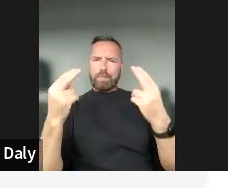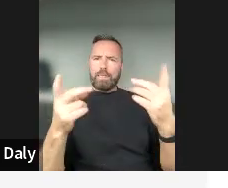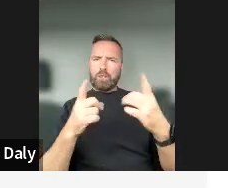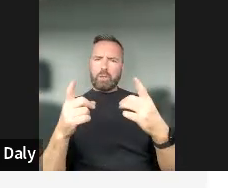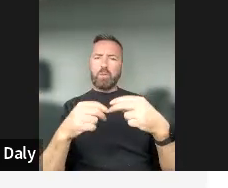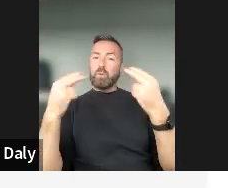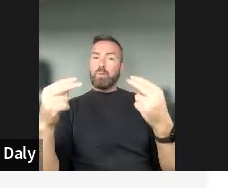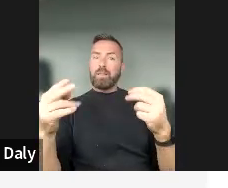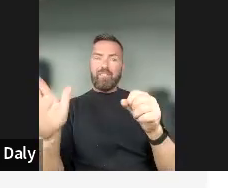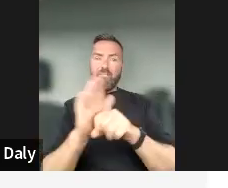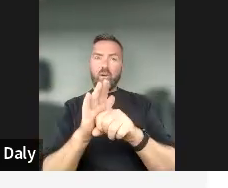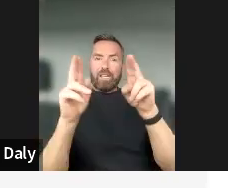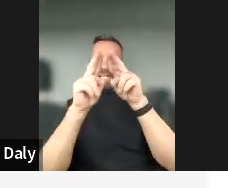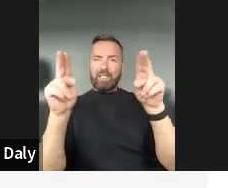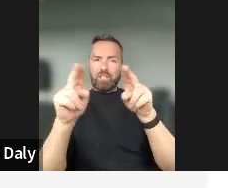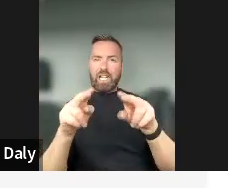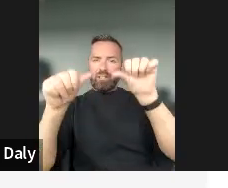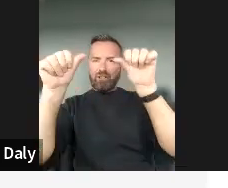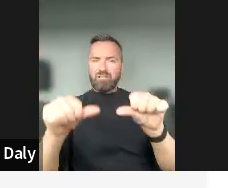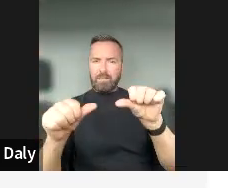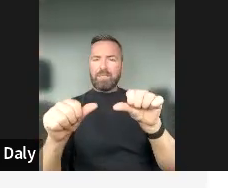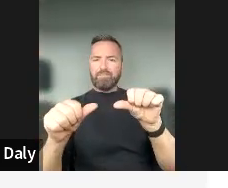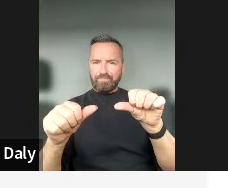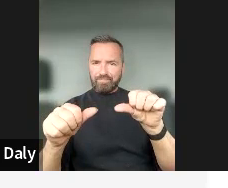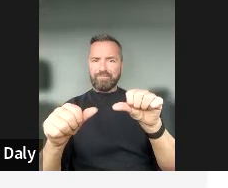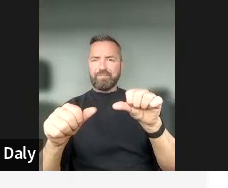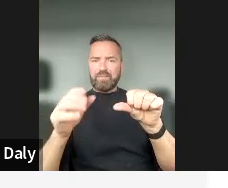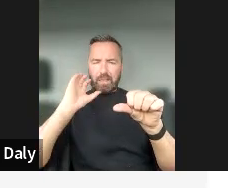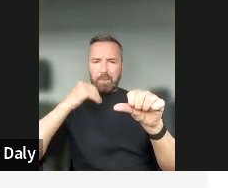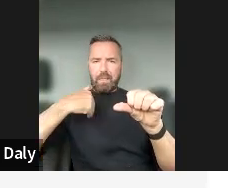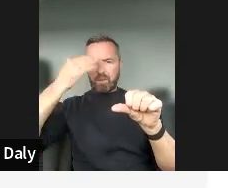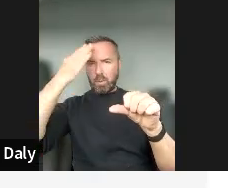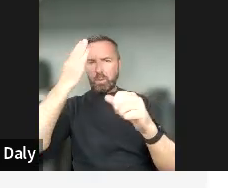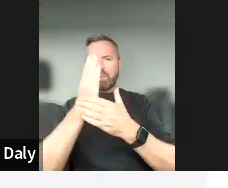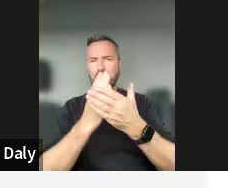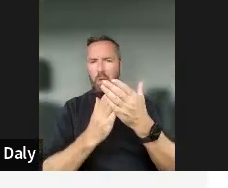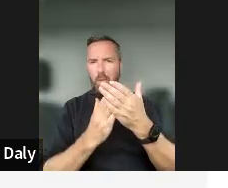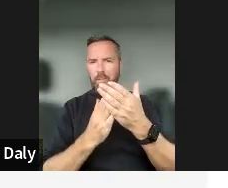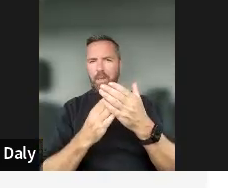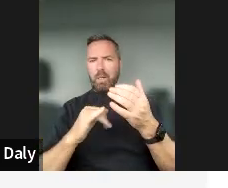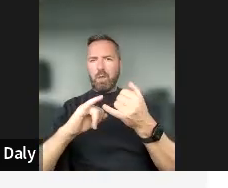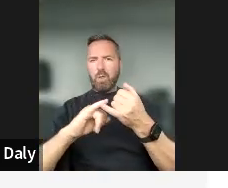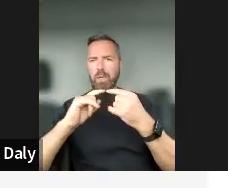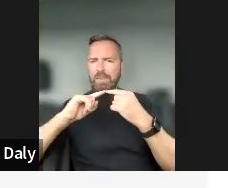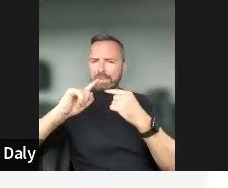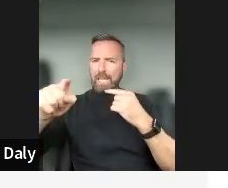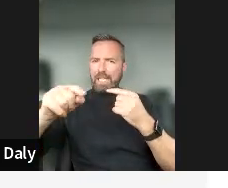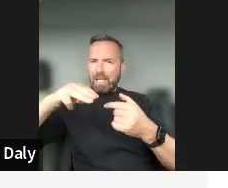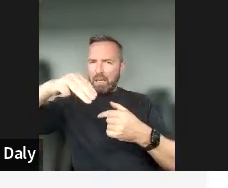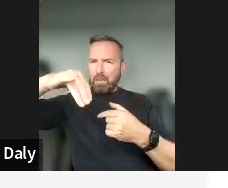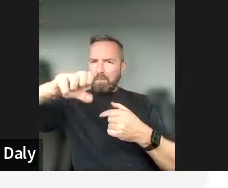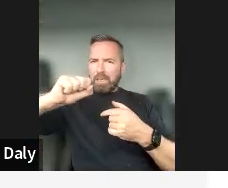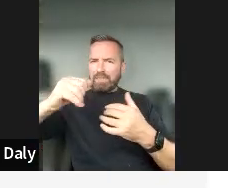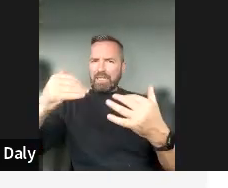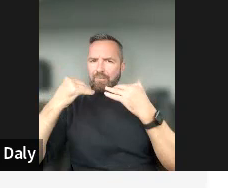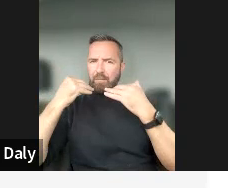agreements. You know, we know that some of those who are, you know, sending misinformation or targeting the vulnerable are in other